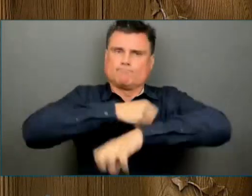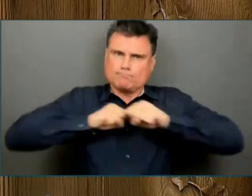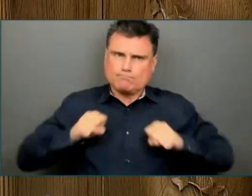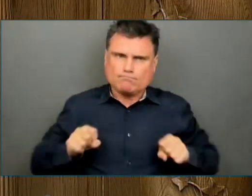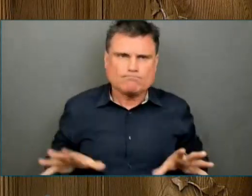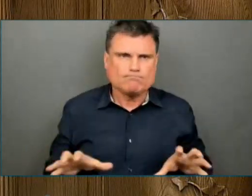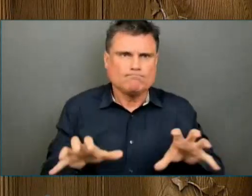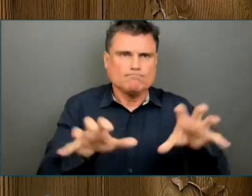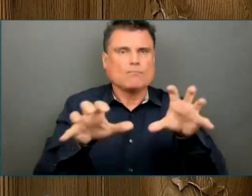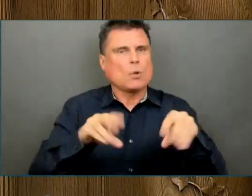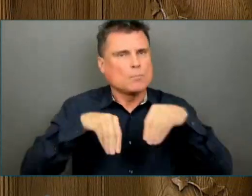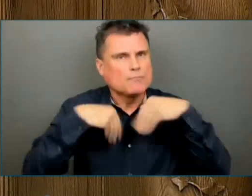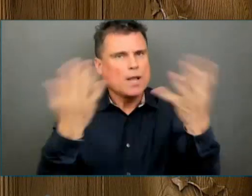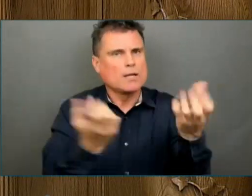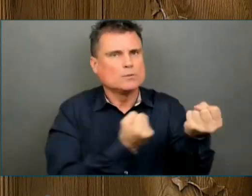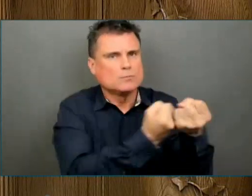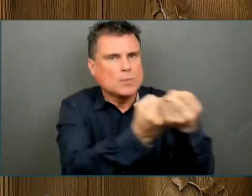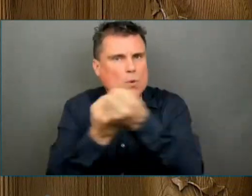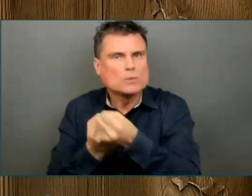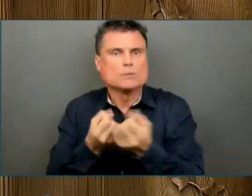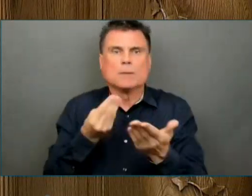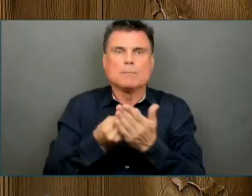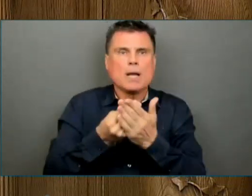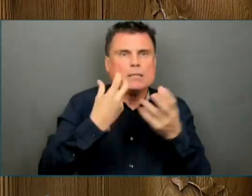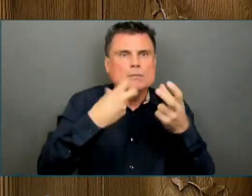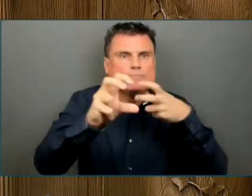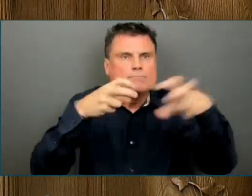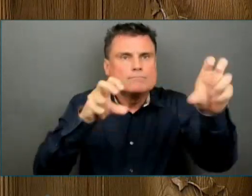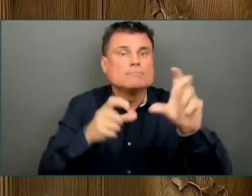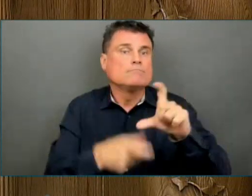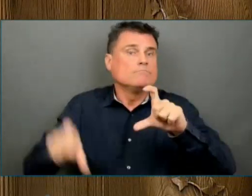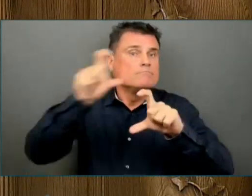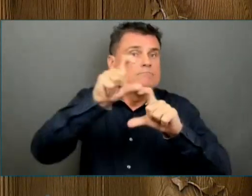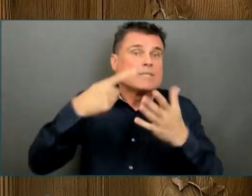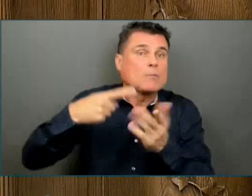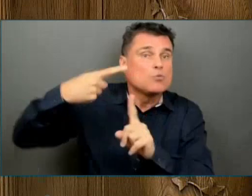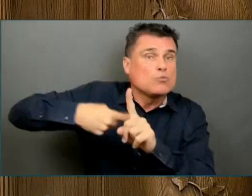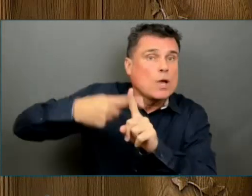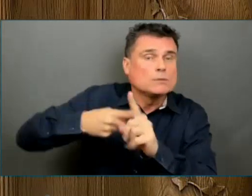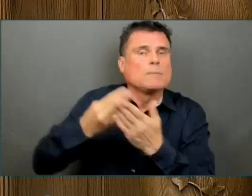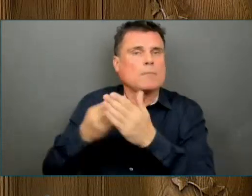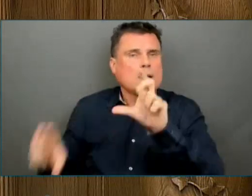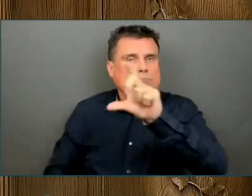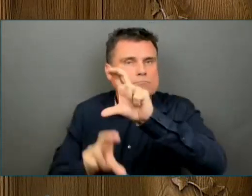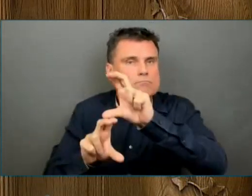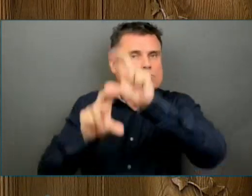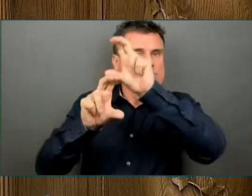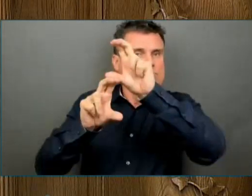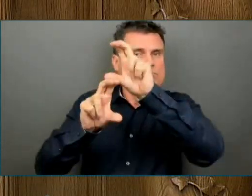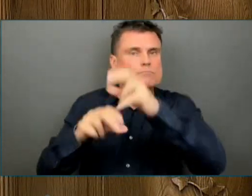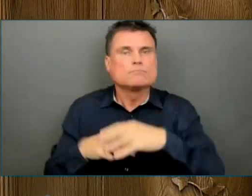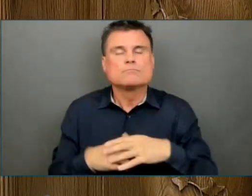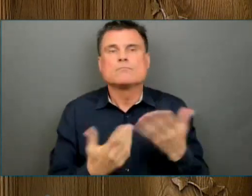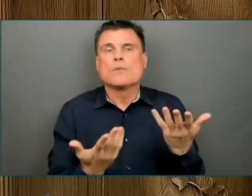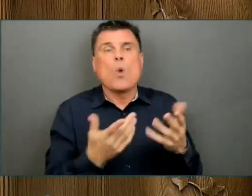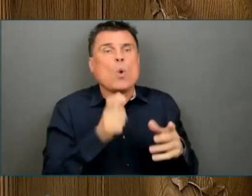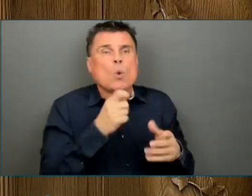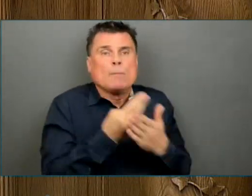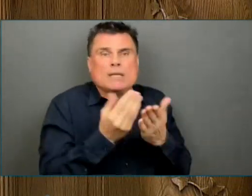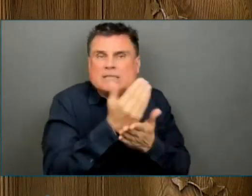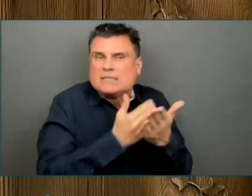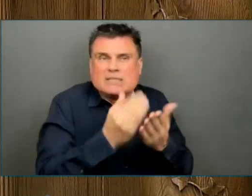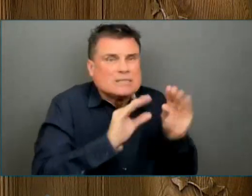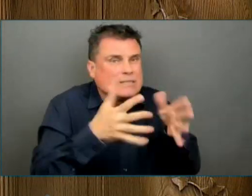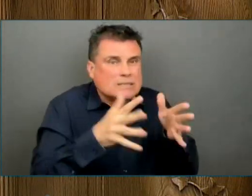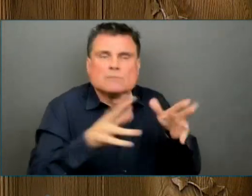BC has delivered more direct help for people throughout the pandemic than any other province in Canada. Our province